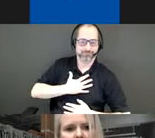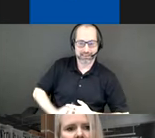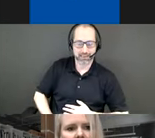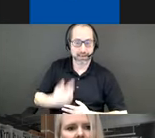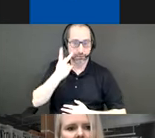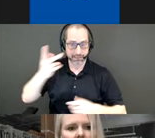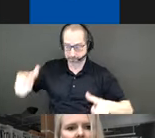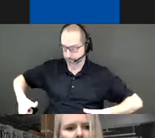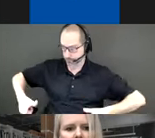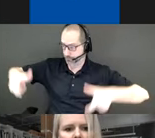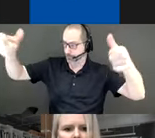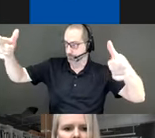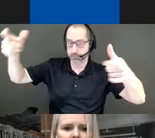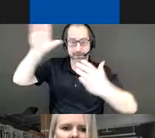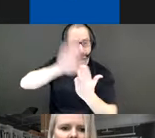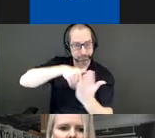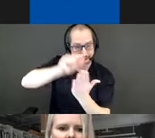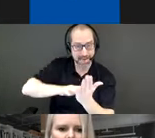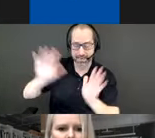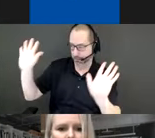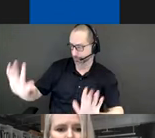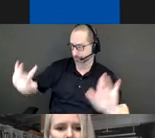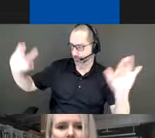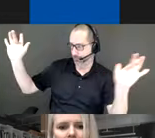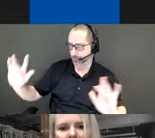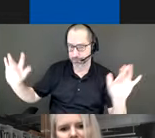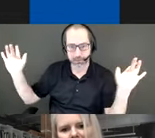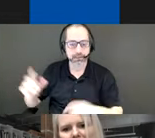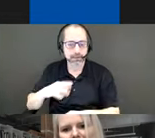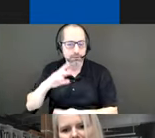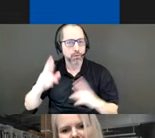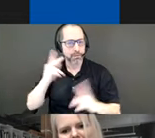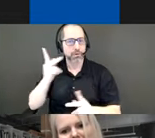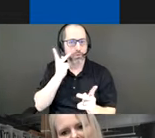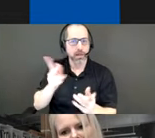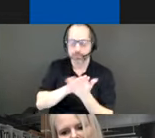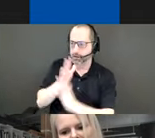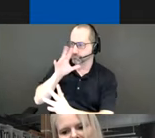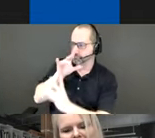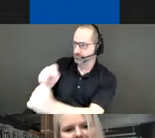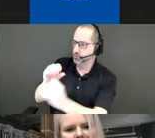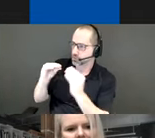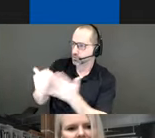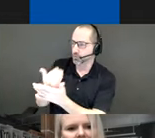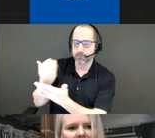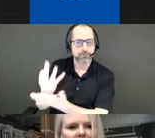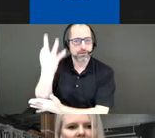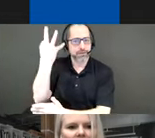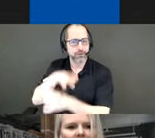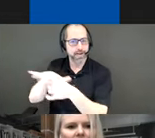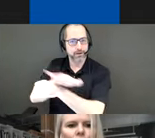effect, and the bodies in place, the rather drab intersection becomes a fresh and delightful place to see and visit.